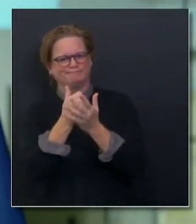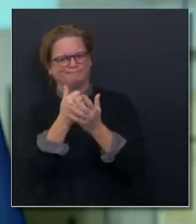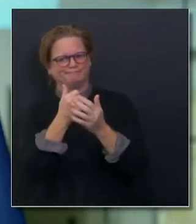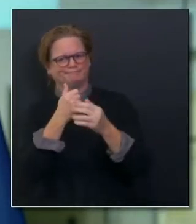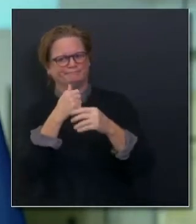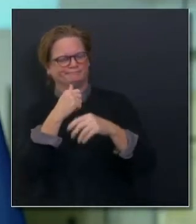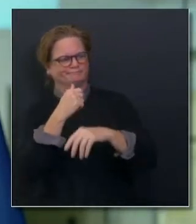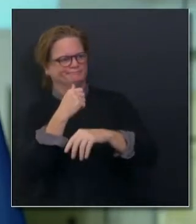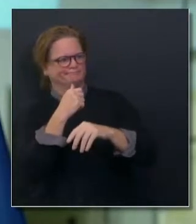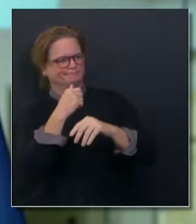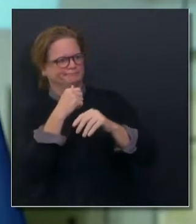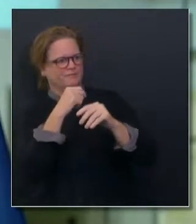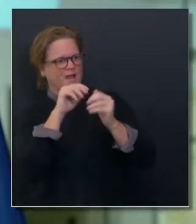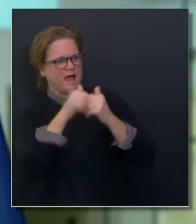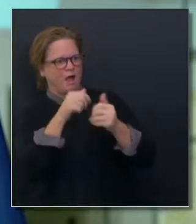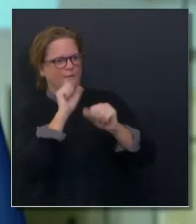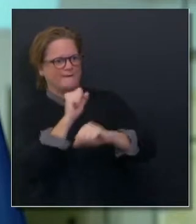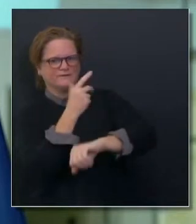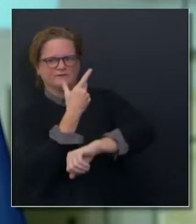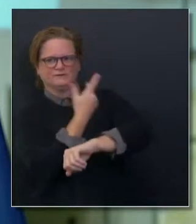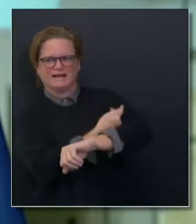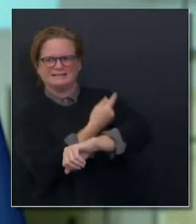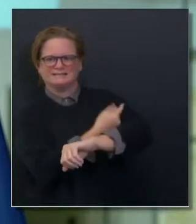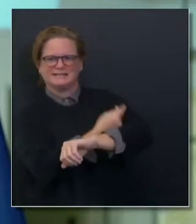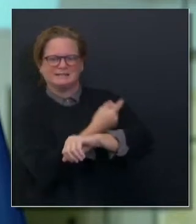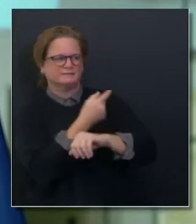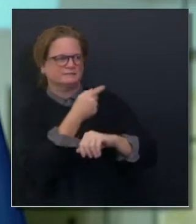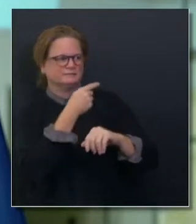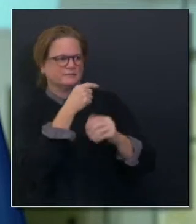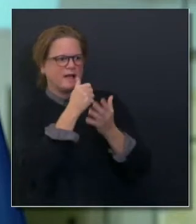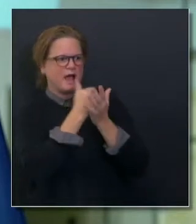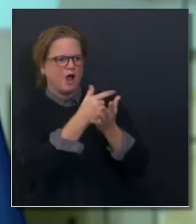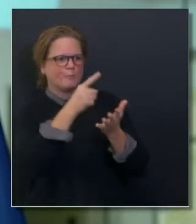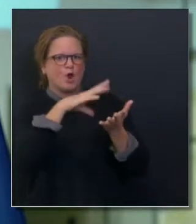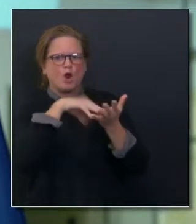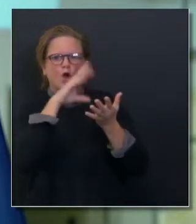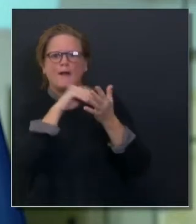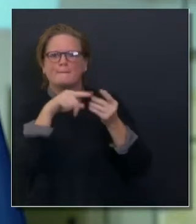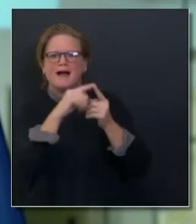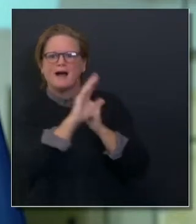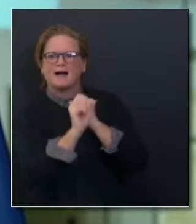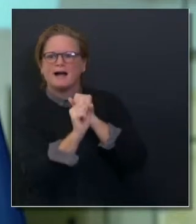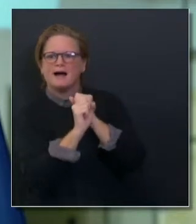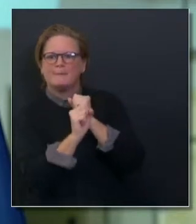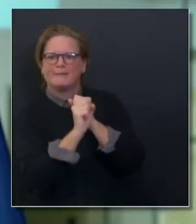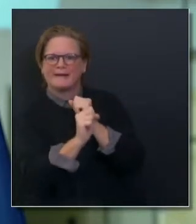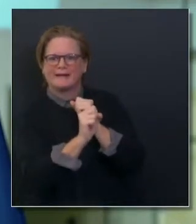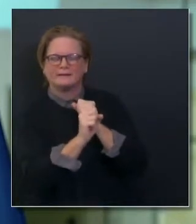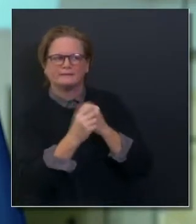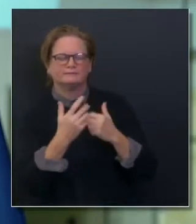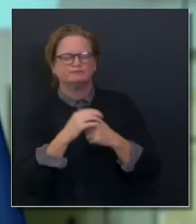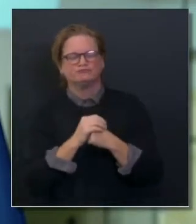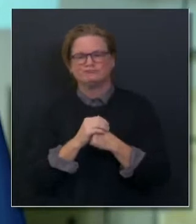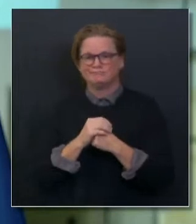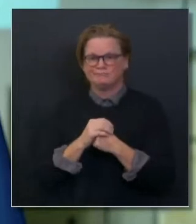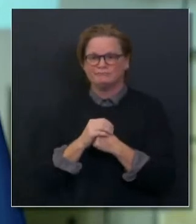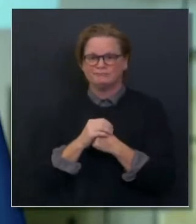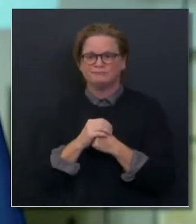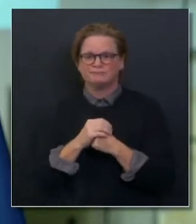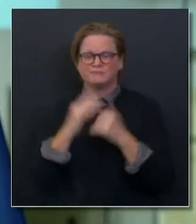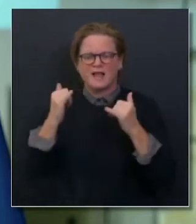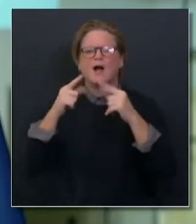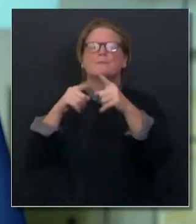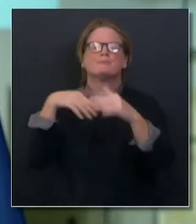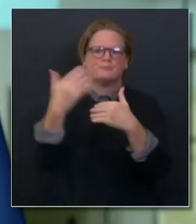mean that your expectation is it will take up to another two months for these cases to peak? And if that's the case, is it even possible